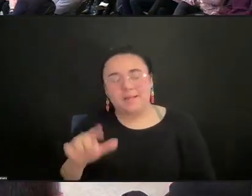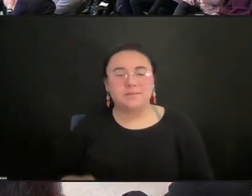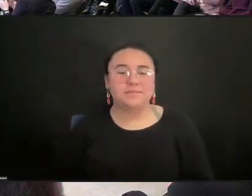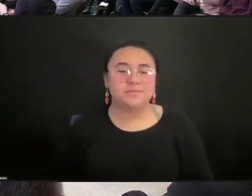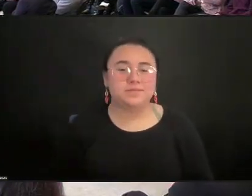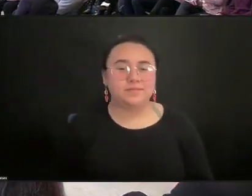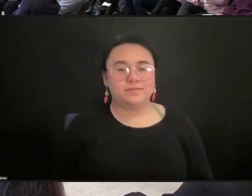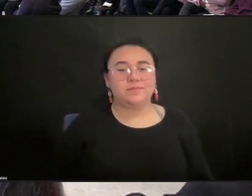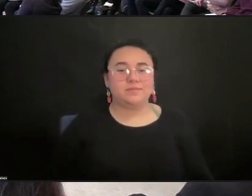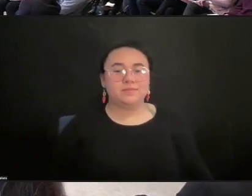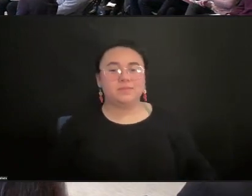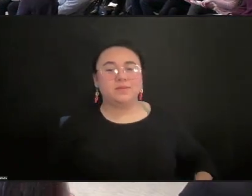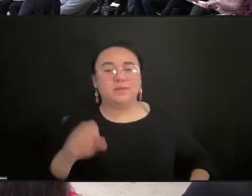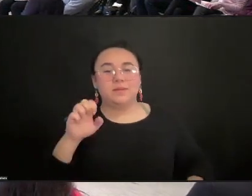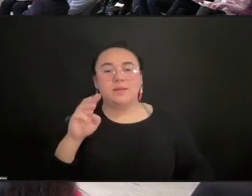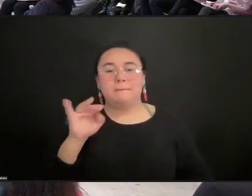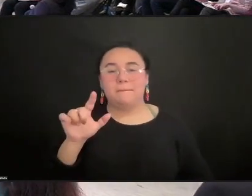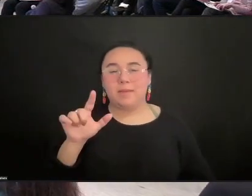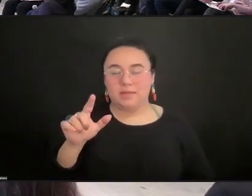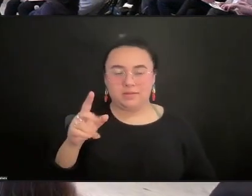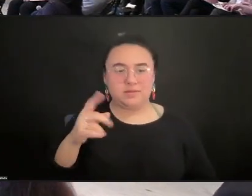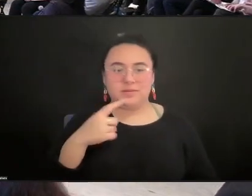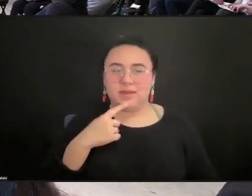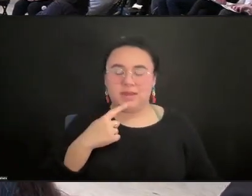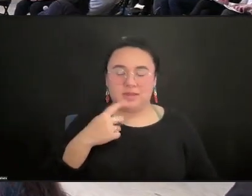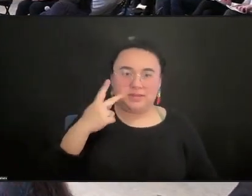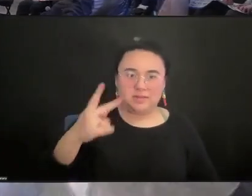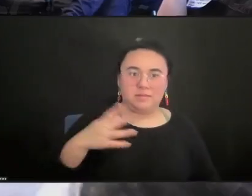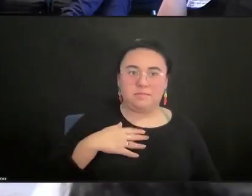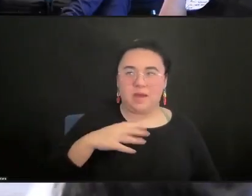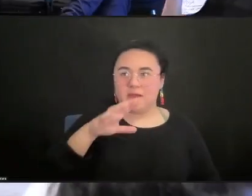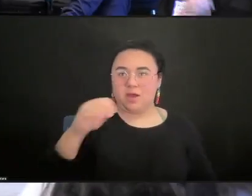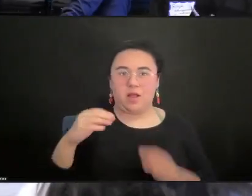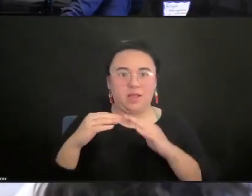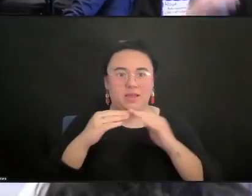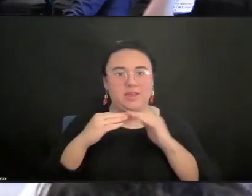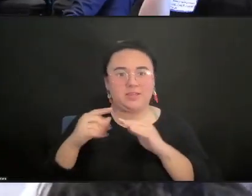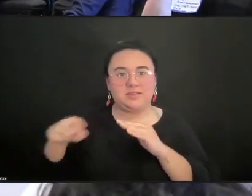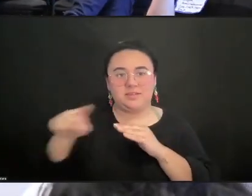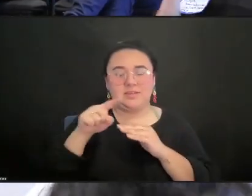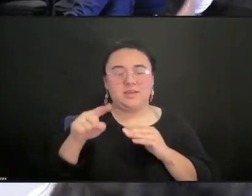Okay, everyone. Oh, I see my colleagues over here.-oh. Emile and Isabel, keep me real.